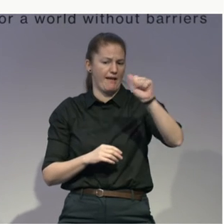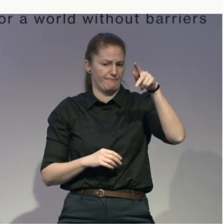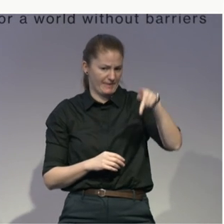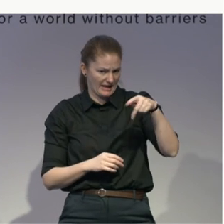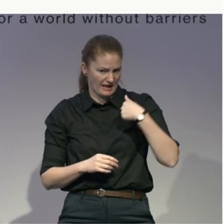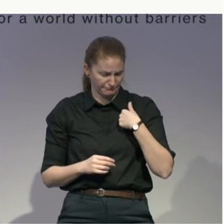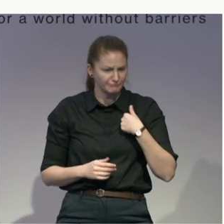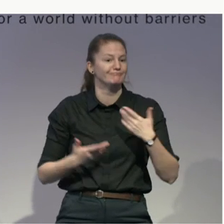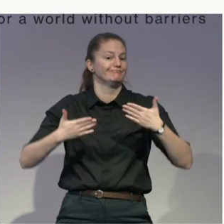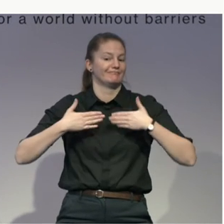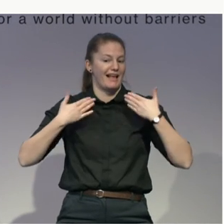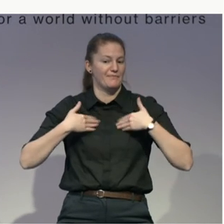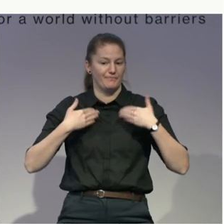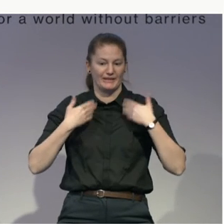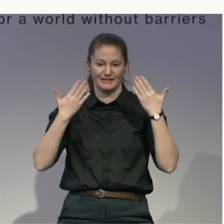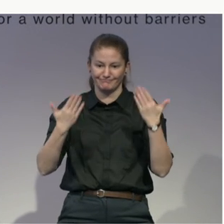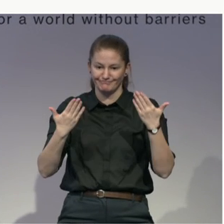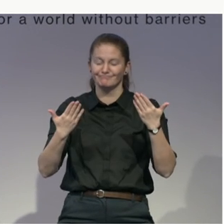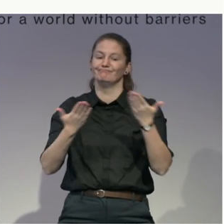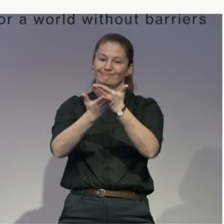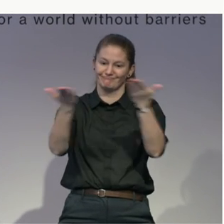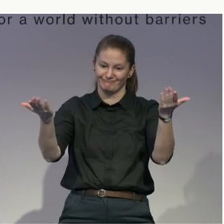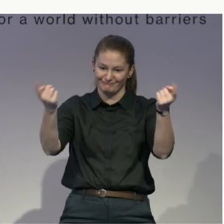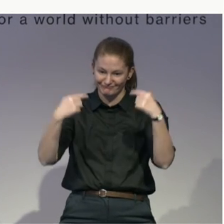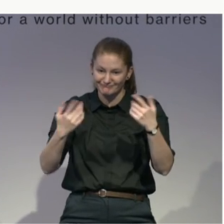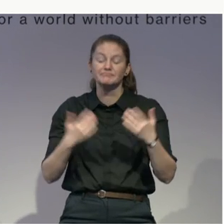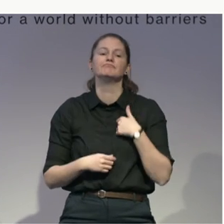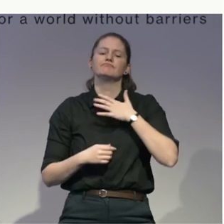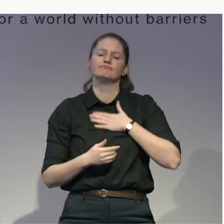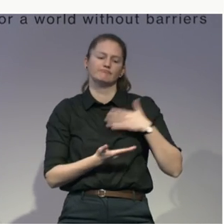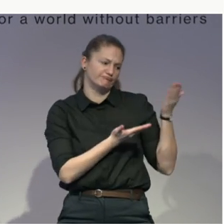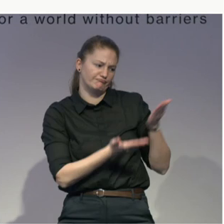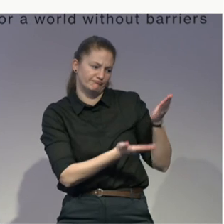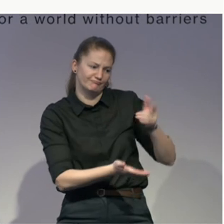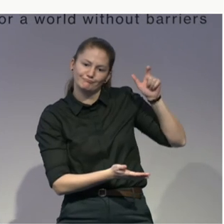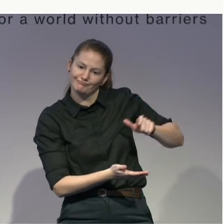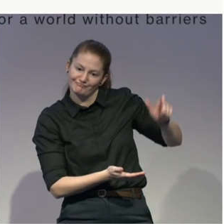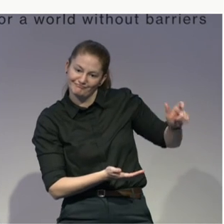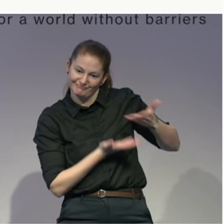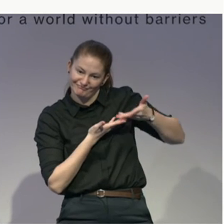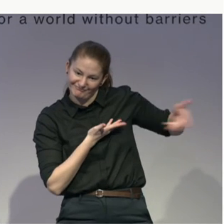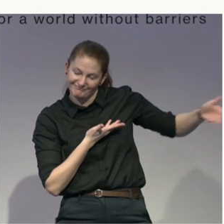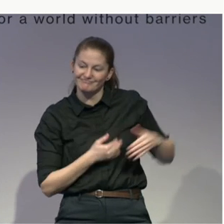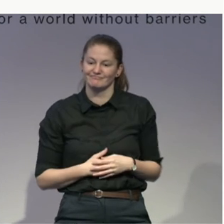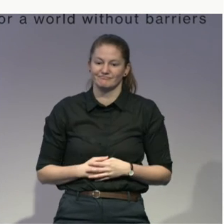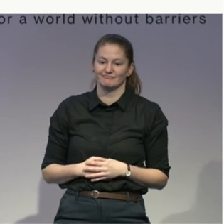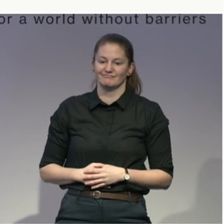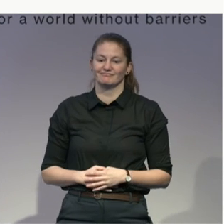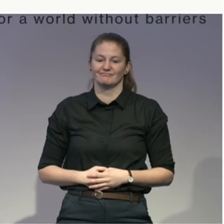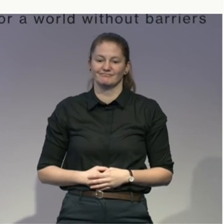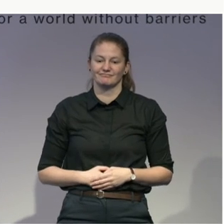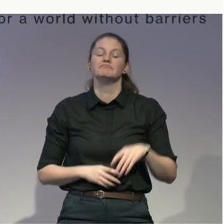each of the panelists, and then we're going to ask them one takeaway that they want you to have before leaving this panel.